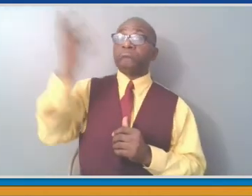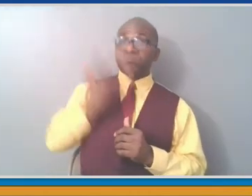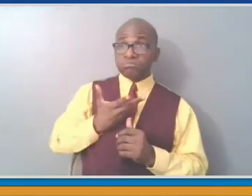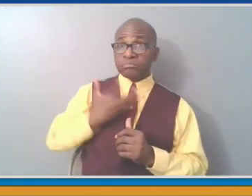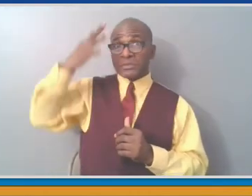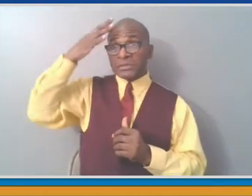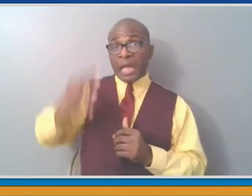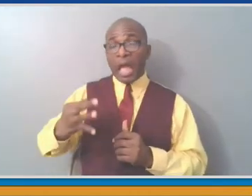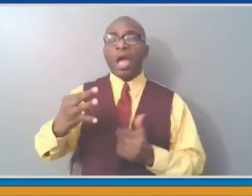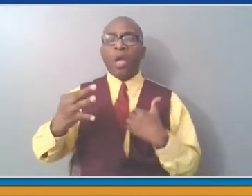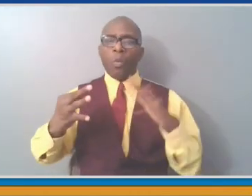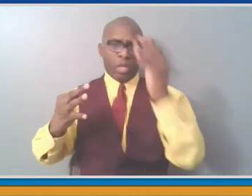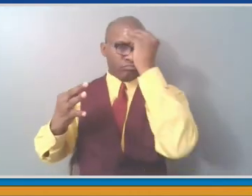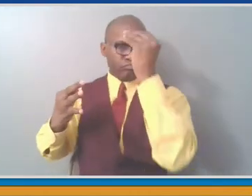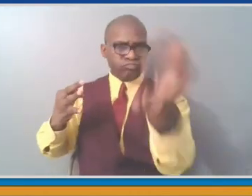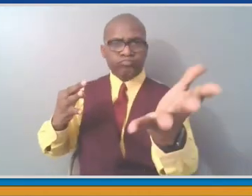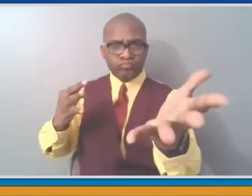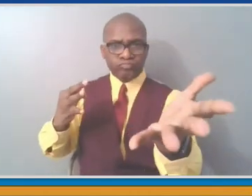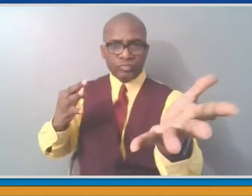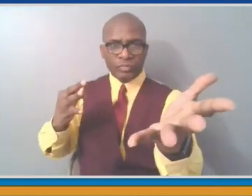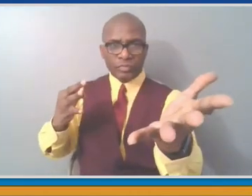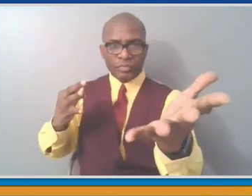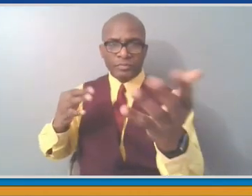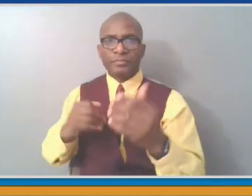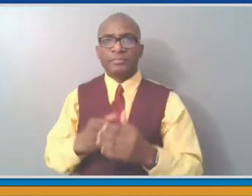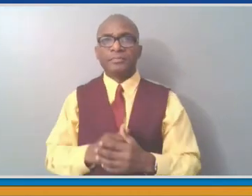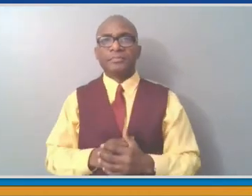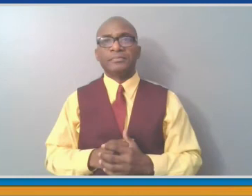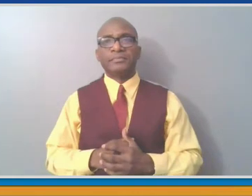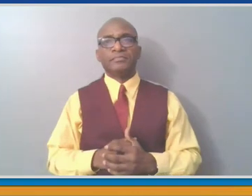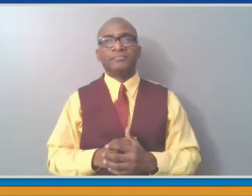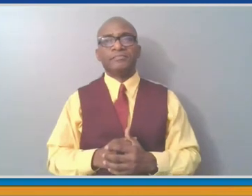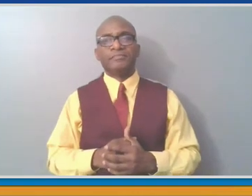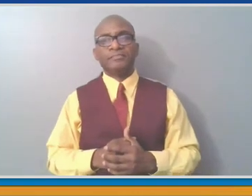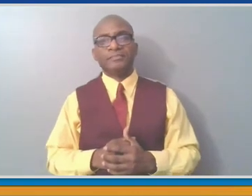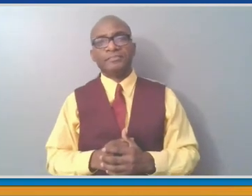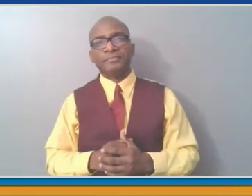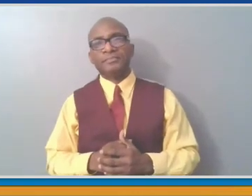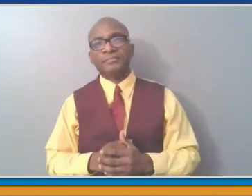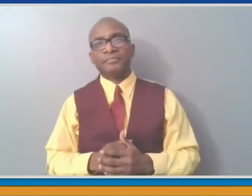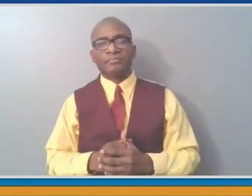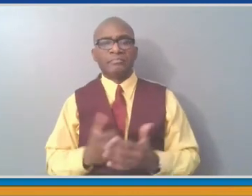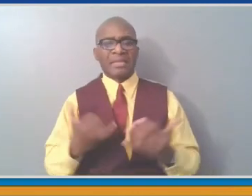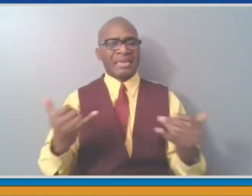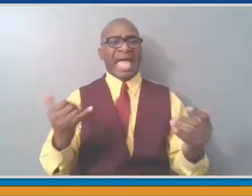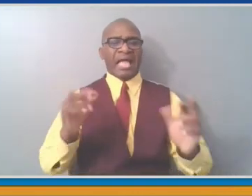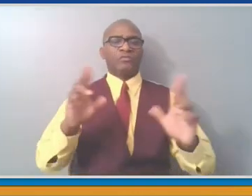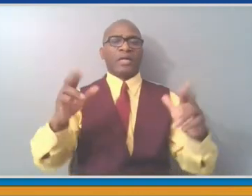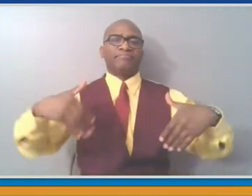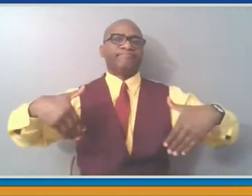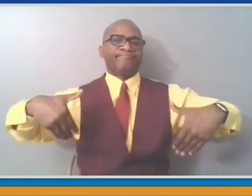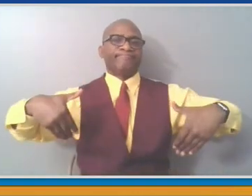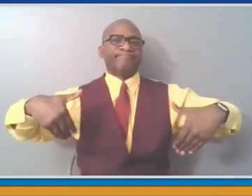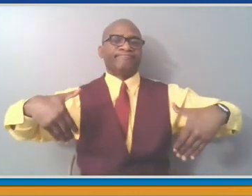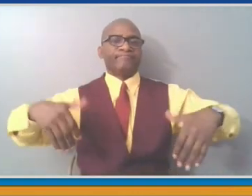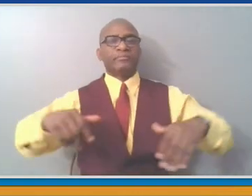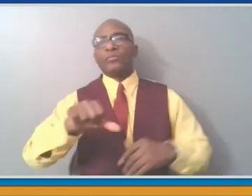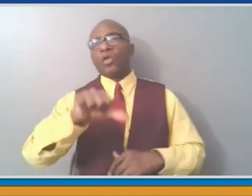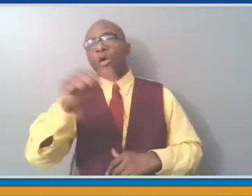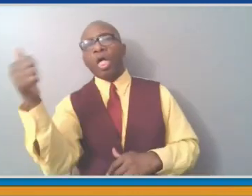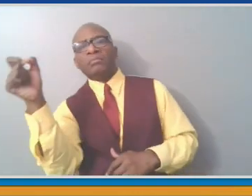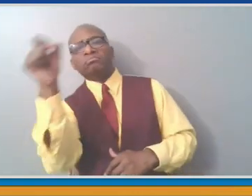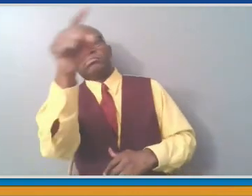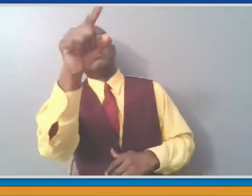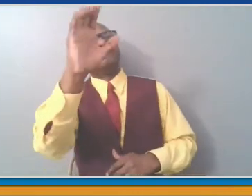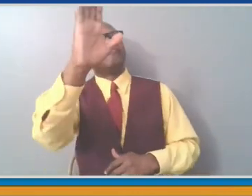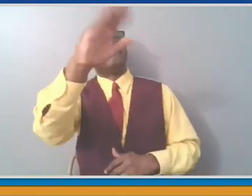out those people to take vaccines, then we may transition to that. But we're not there yet. Okay. And the next question, which is also the final question, comes from